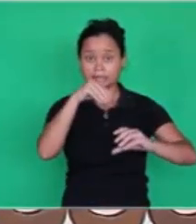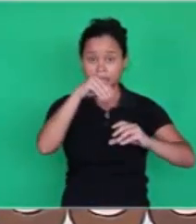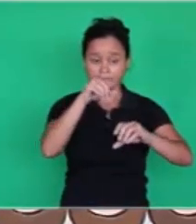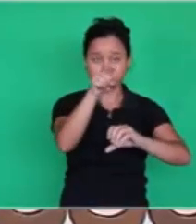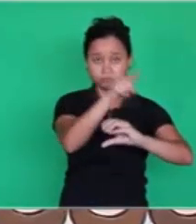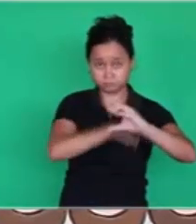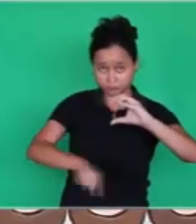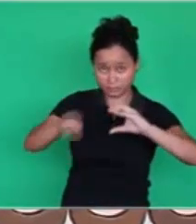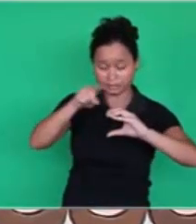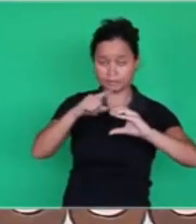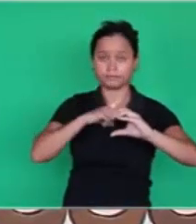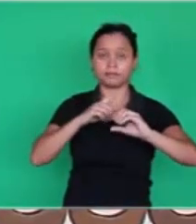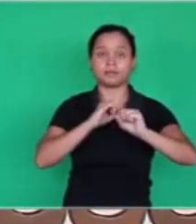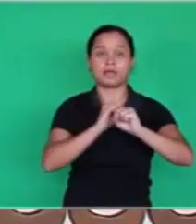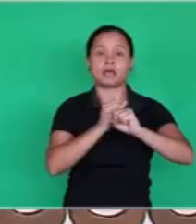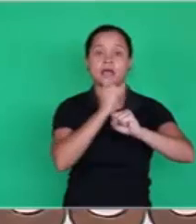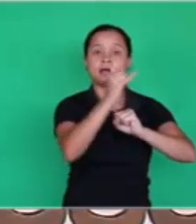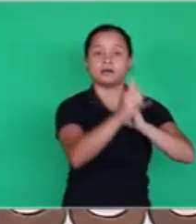The atoms.